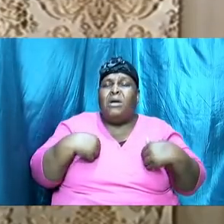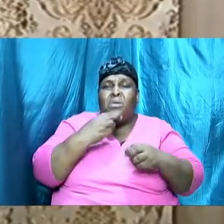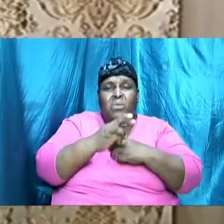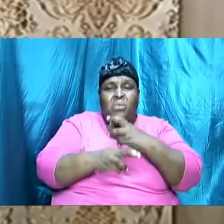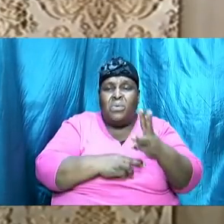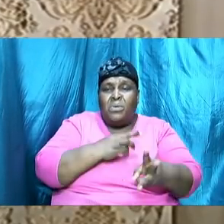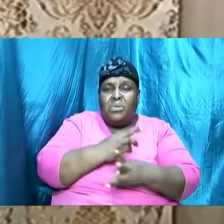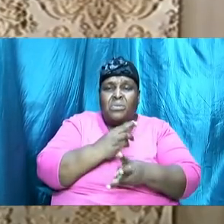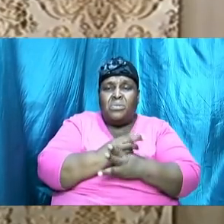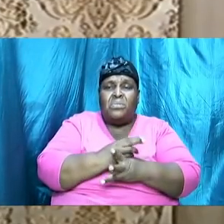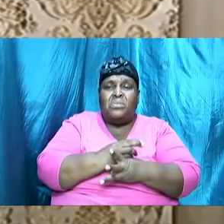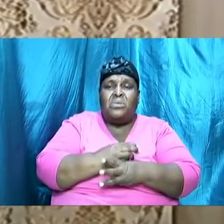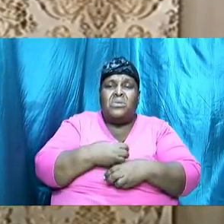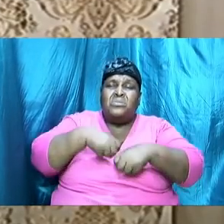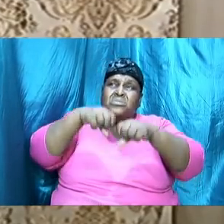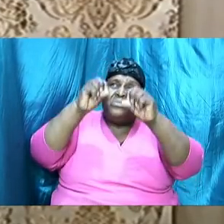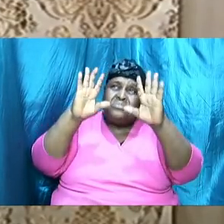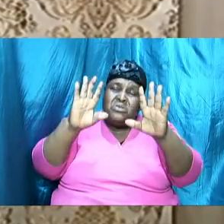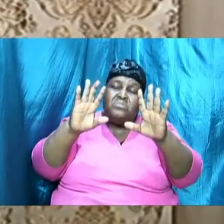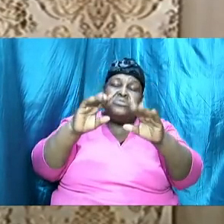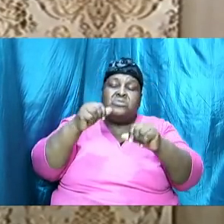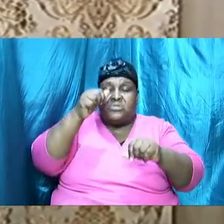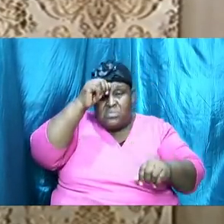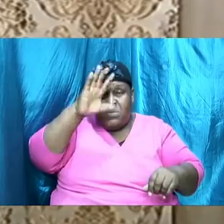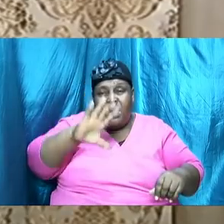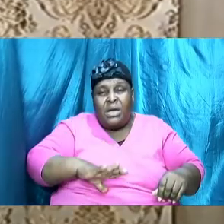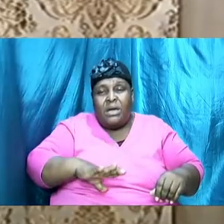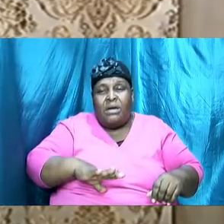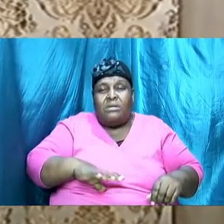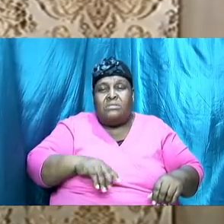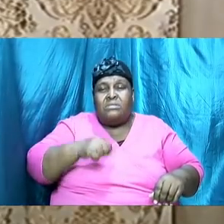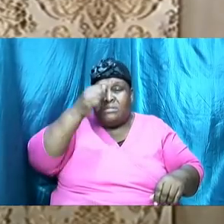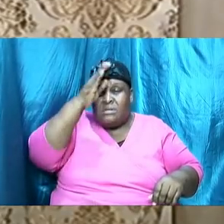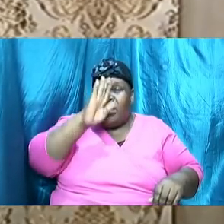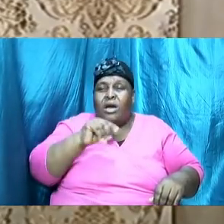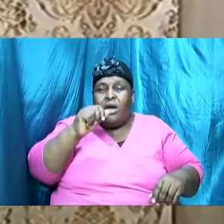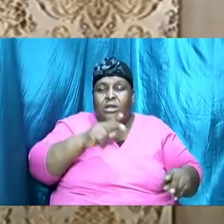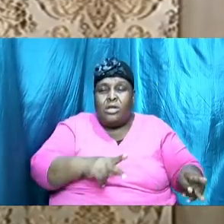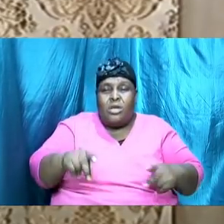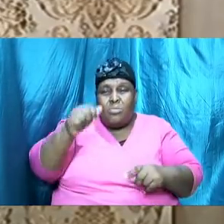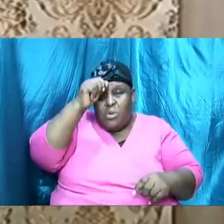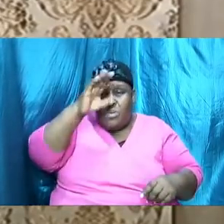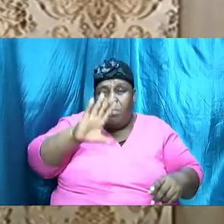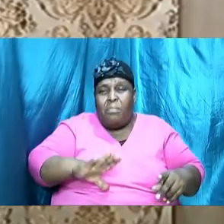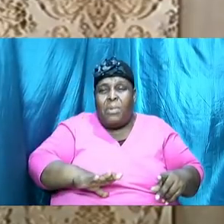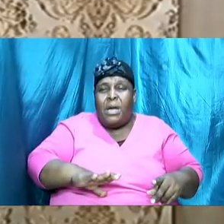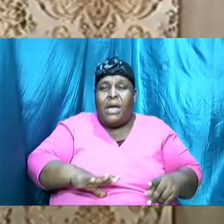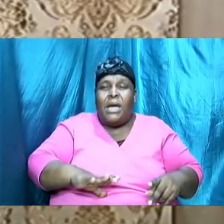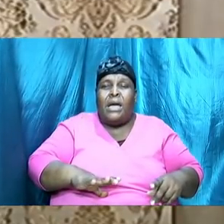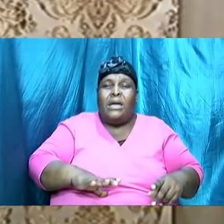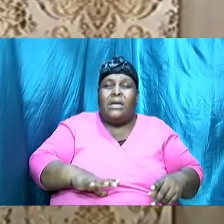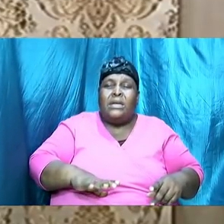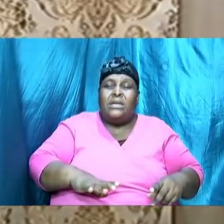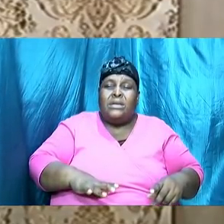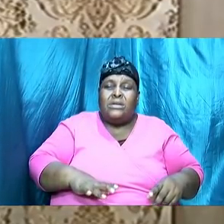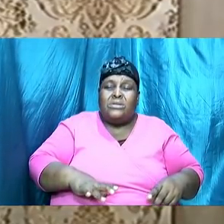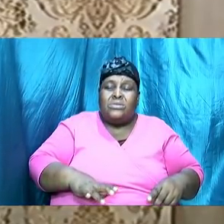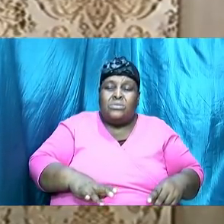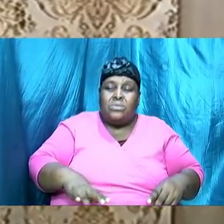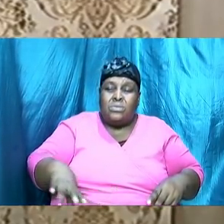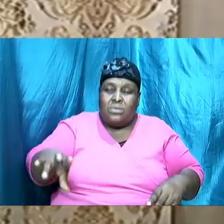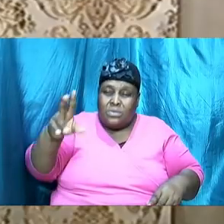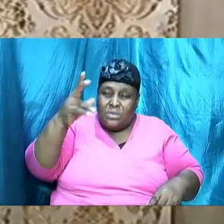named them so God placed him here to reflect his glory so that we see how